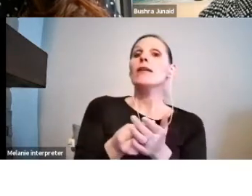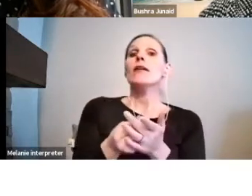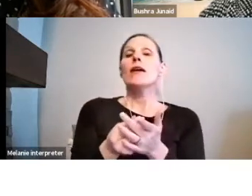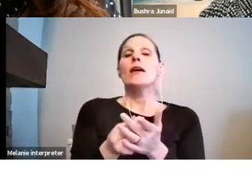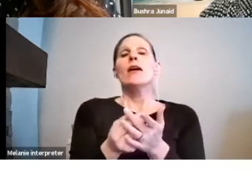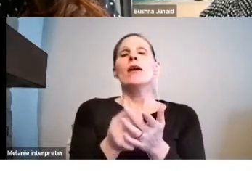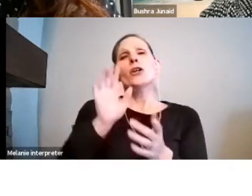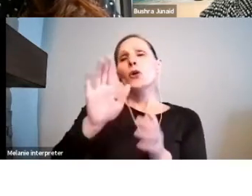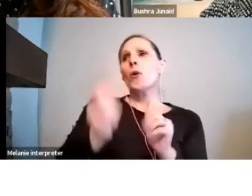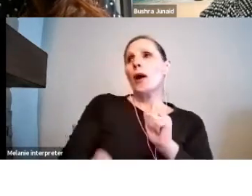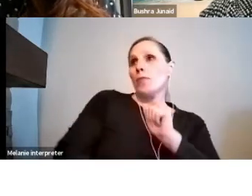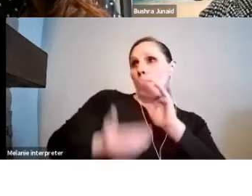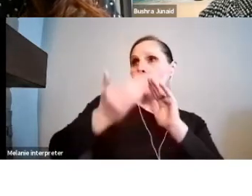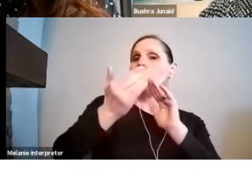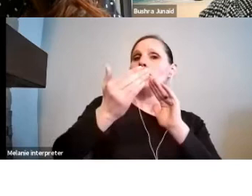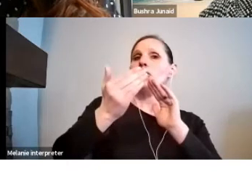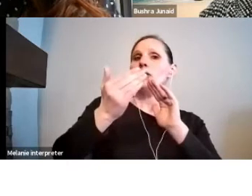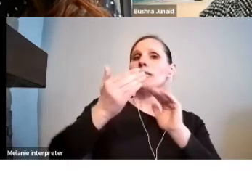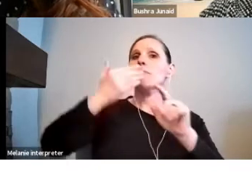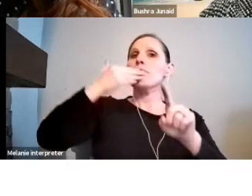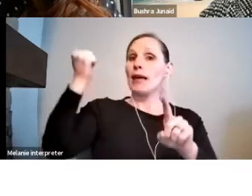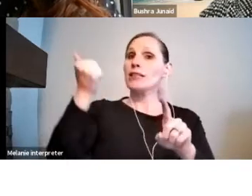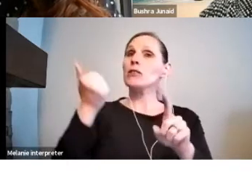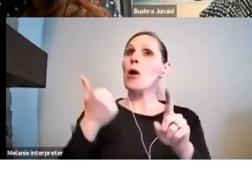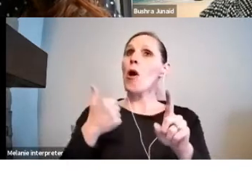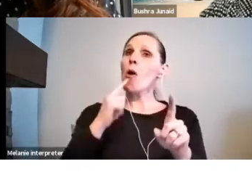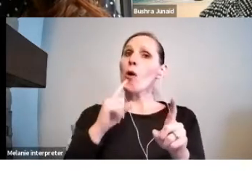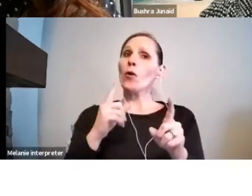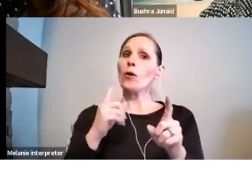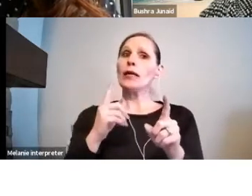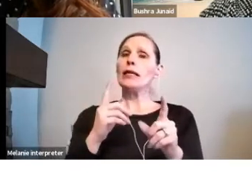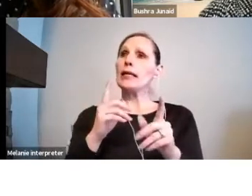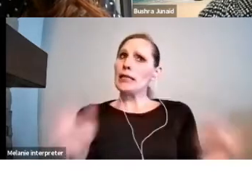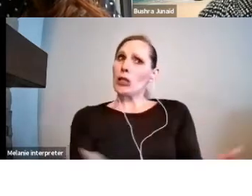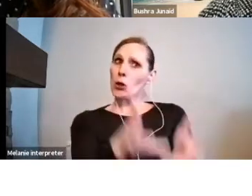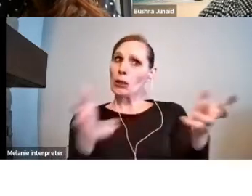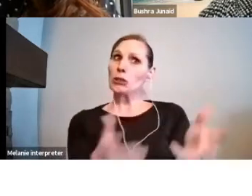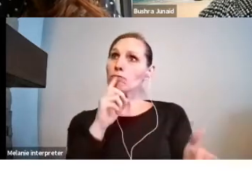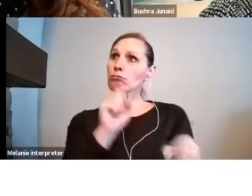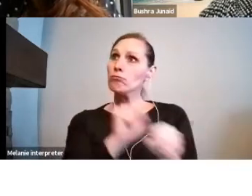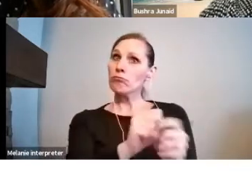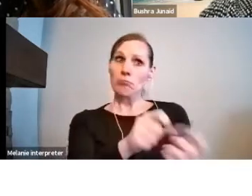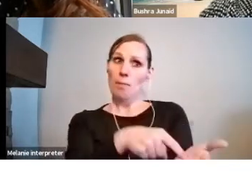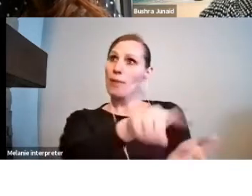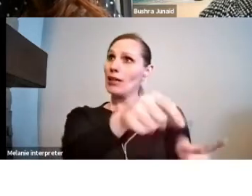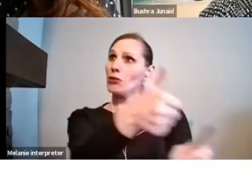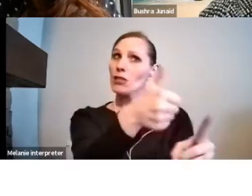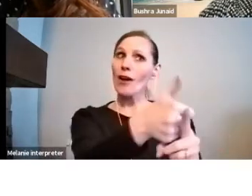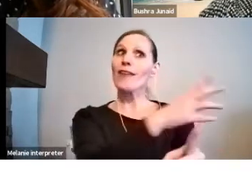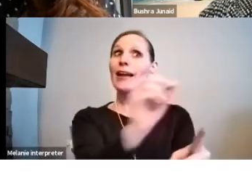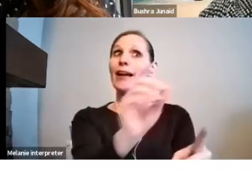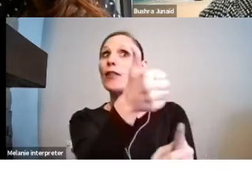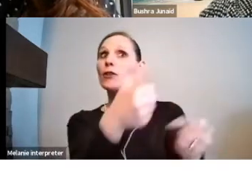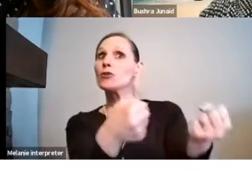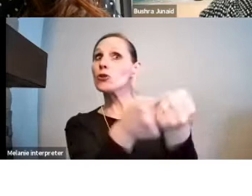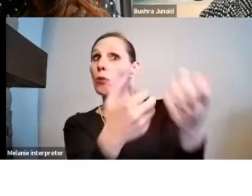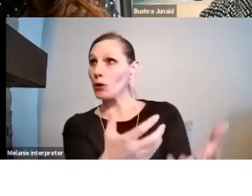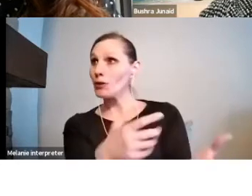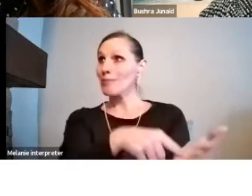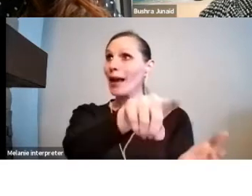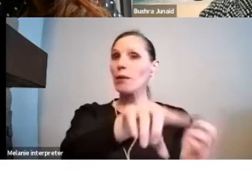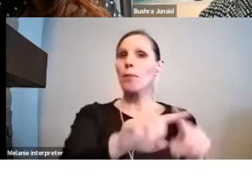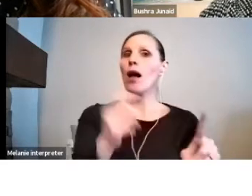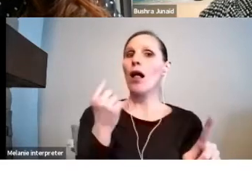that you're encouraged to pay yourself and other collaborators artist fees for doing the project, but grants do not